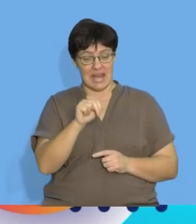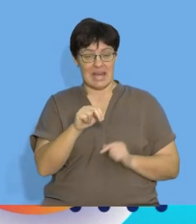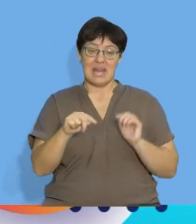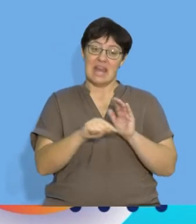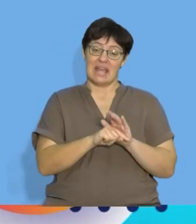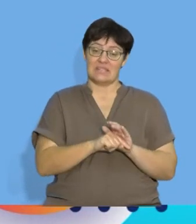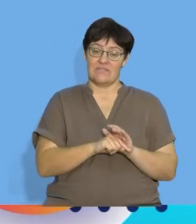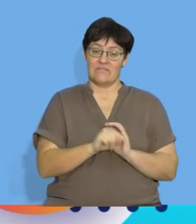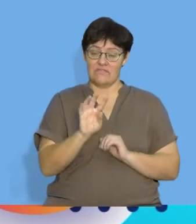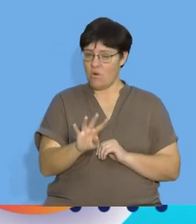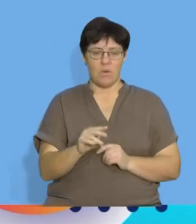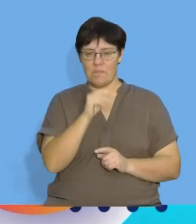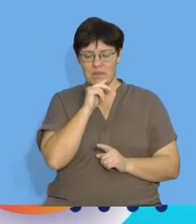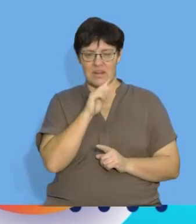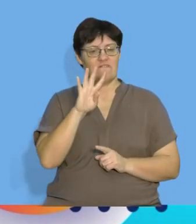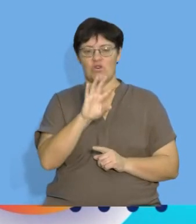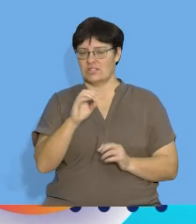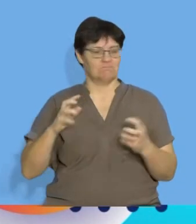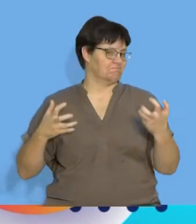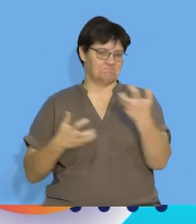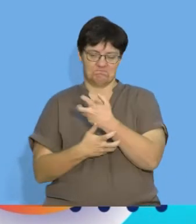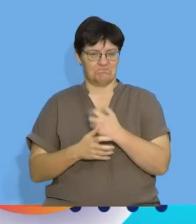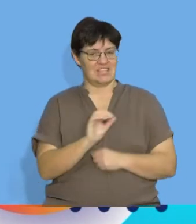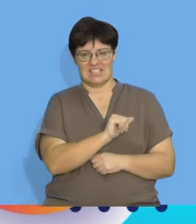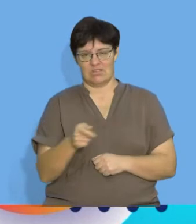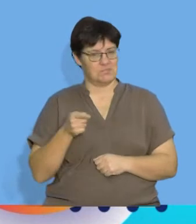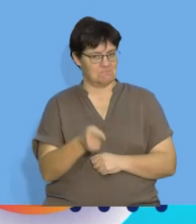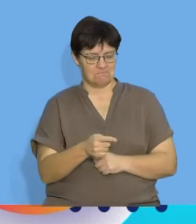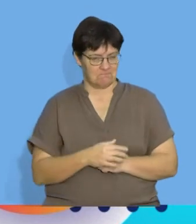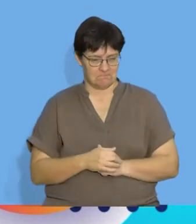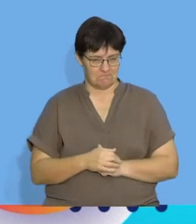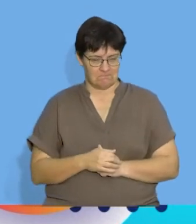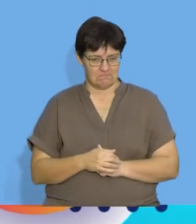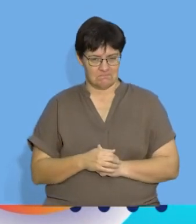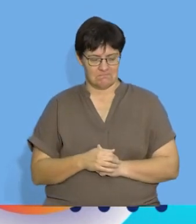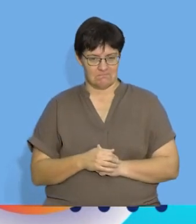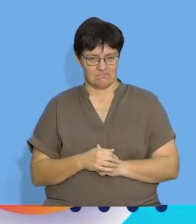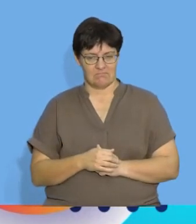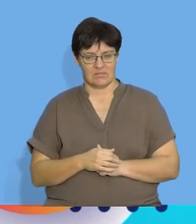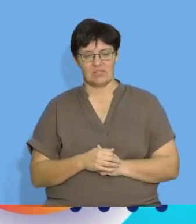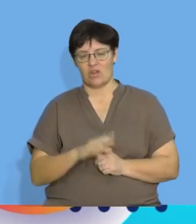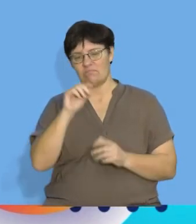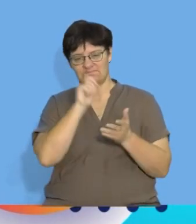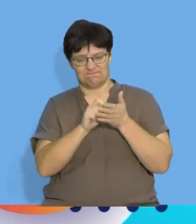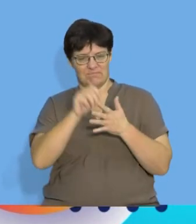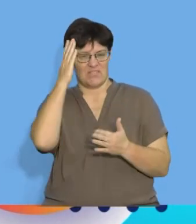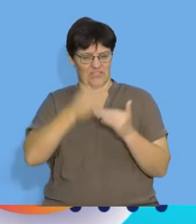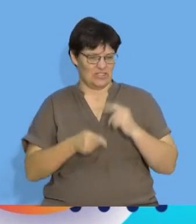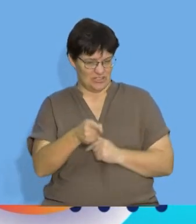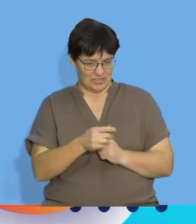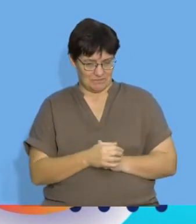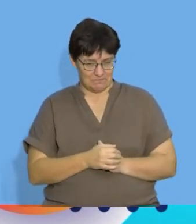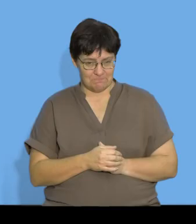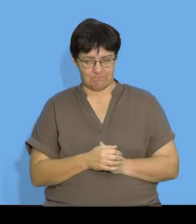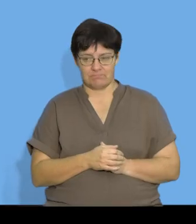N is equal to negative 4 that means that 40 is not a part of this pattern so let's conclude on the board